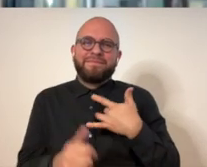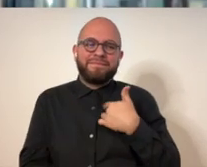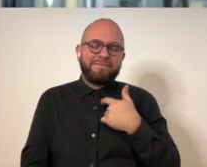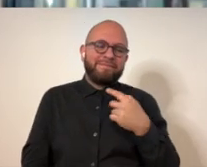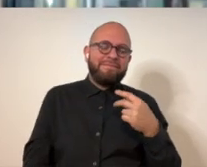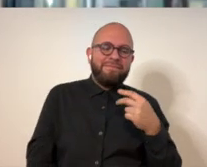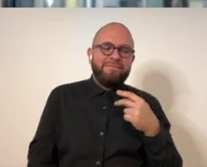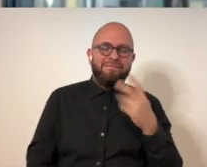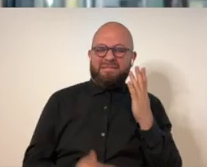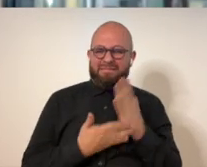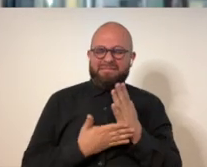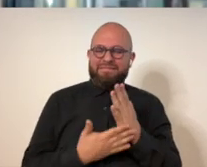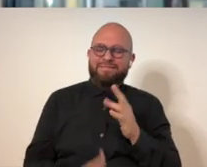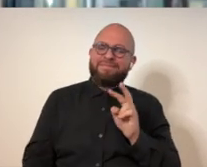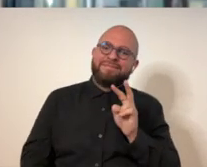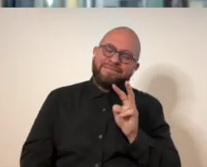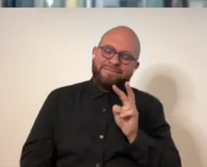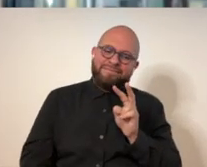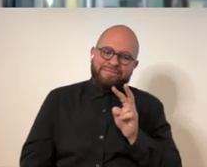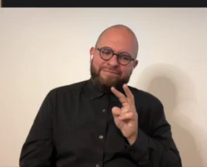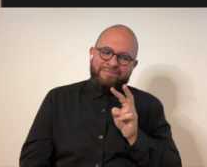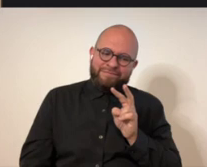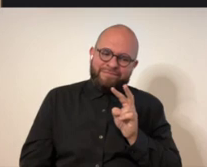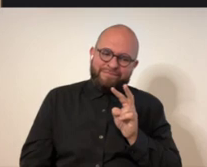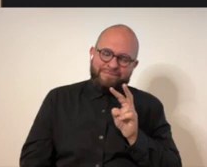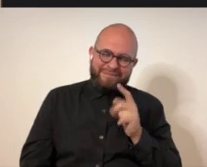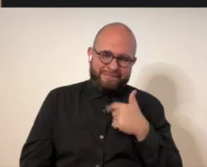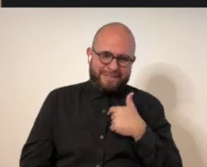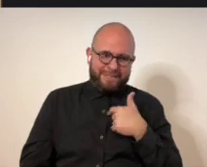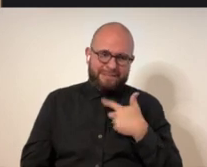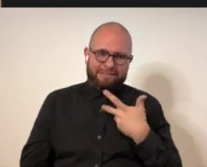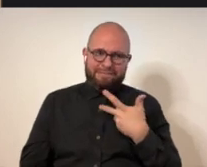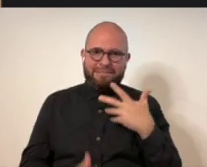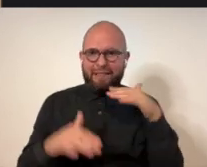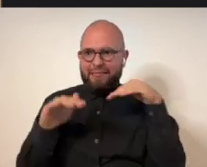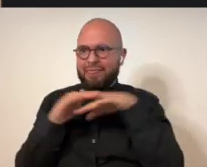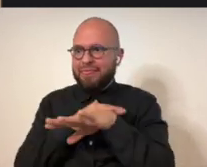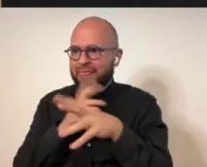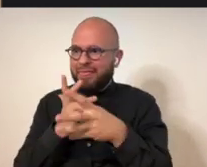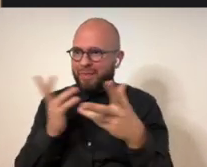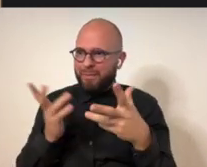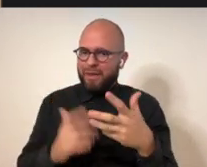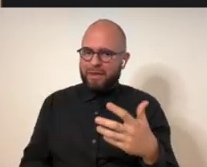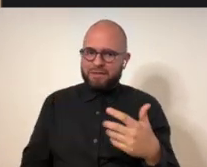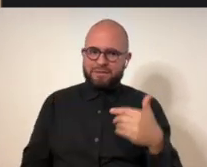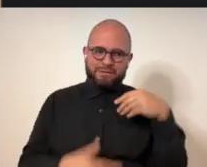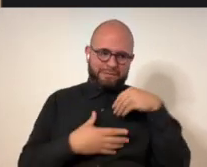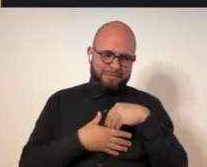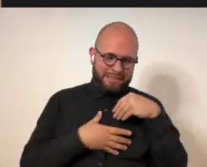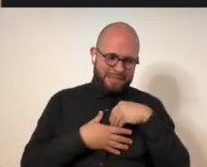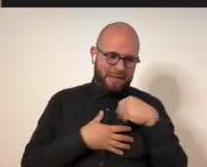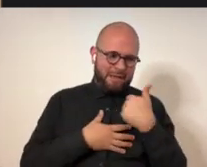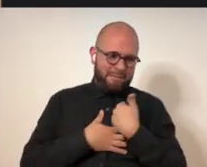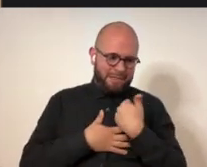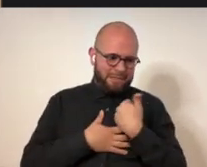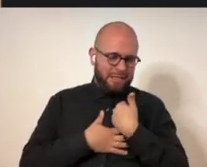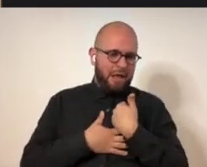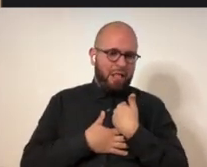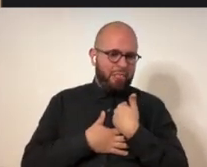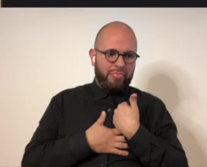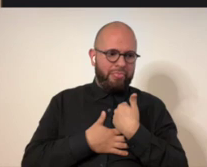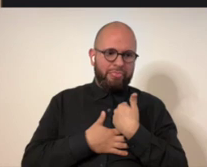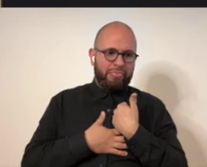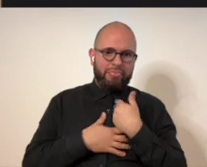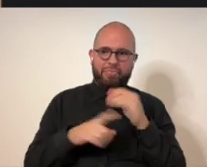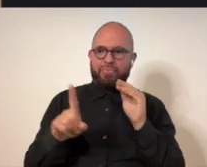And I just think, and it kind of stopped me. just stopped me. I wondered if I'm being invasive and